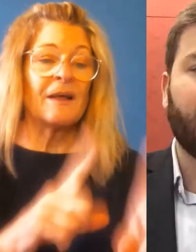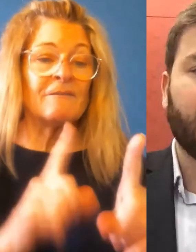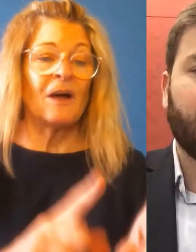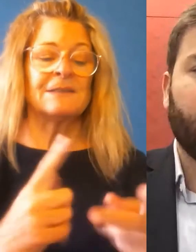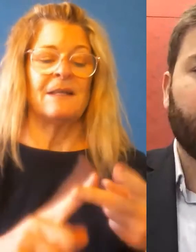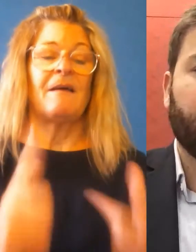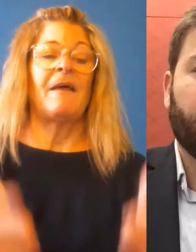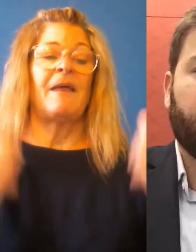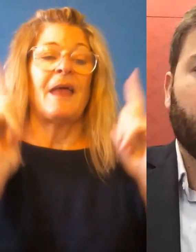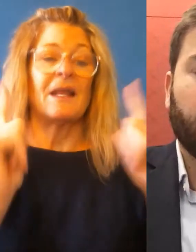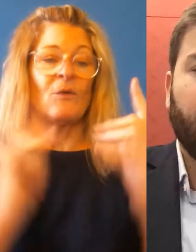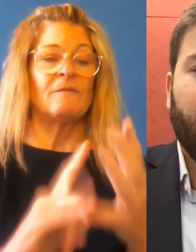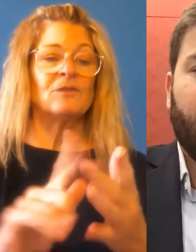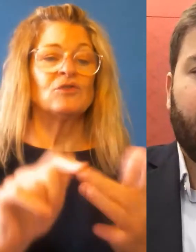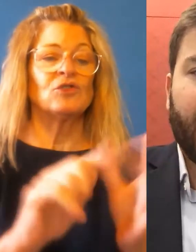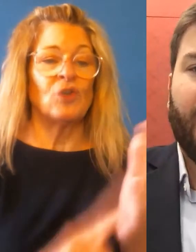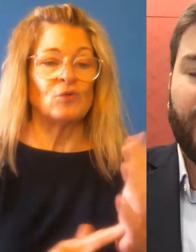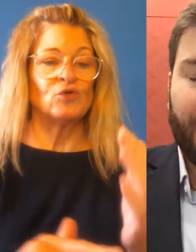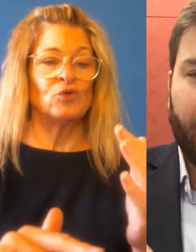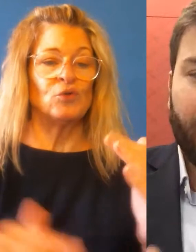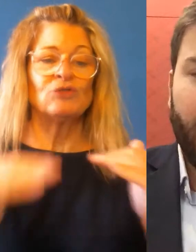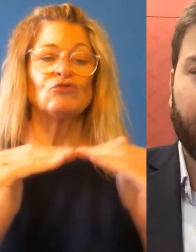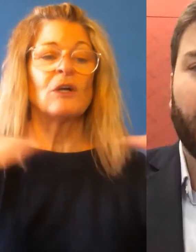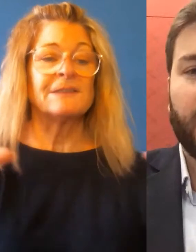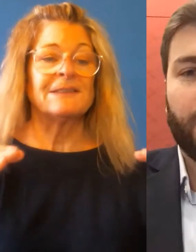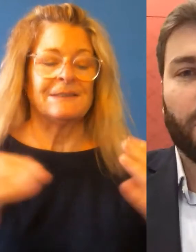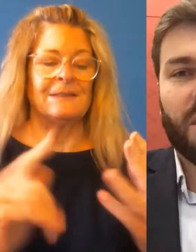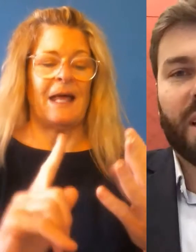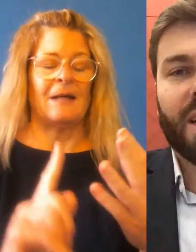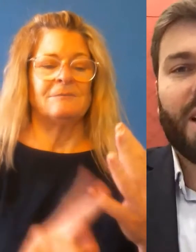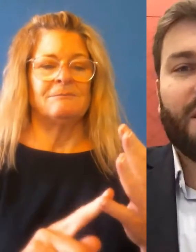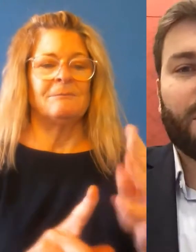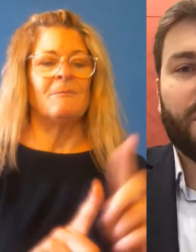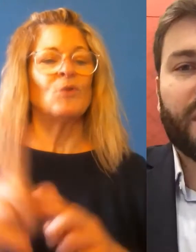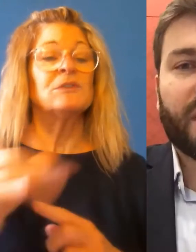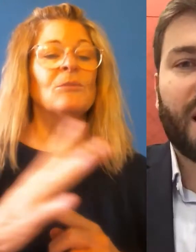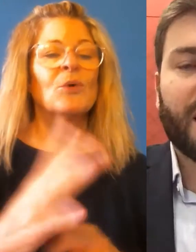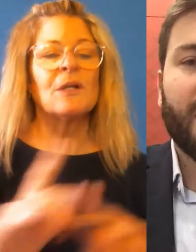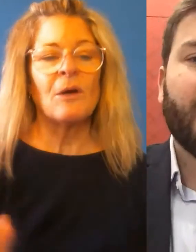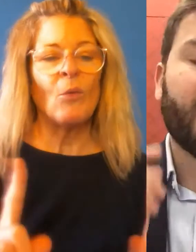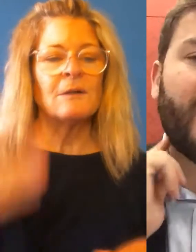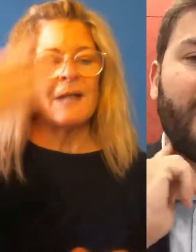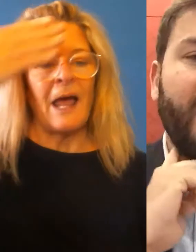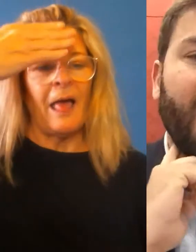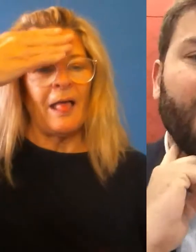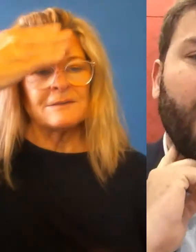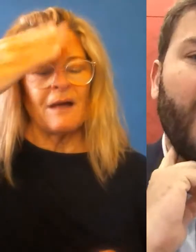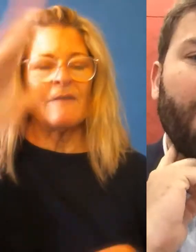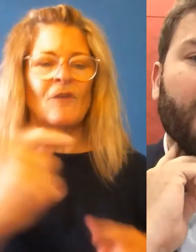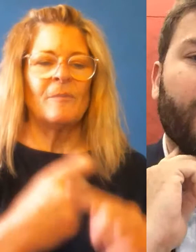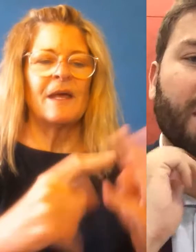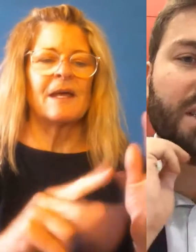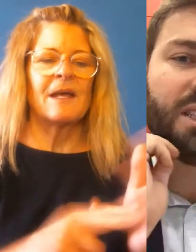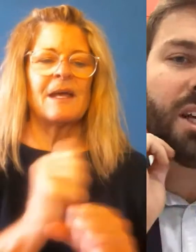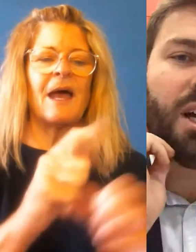justice commissioner, and of course, uh, an elder, most, most importantly, from the Kung, Kung Garra Khan tribe,